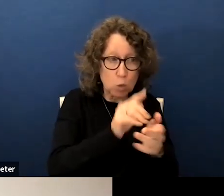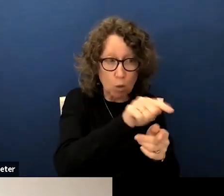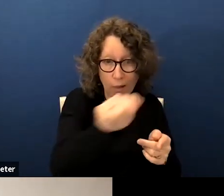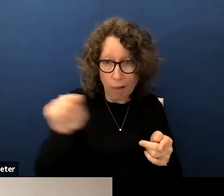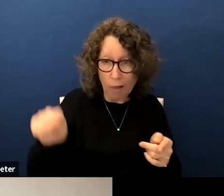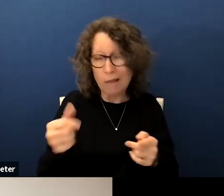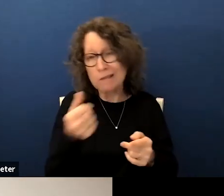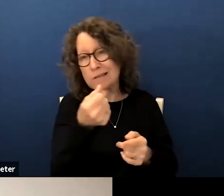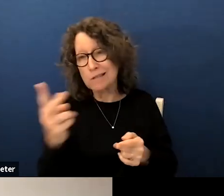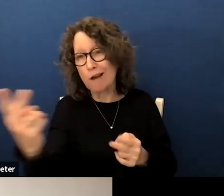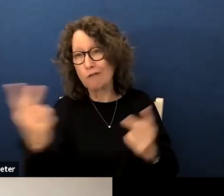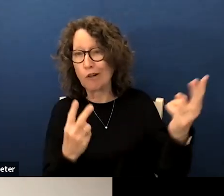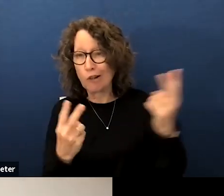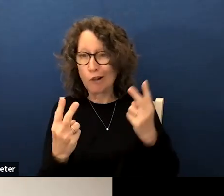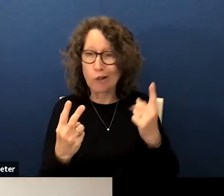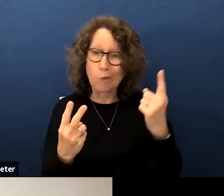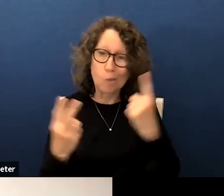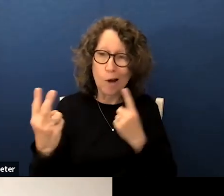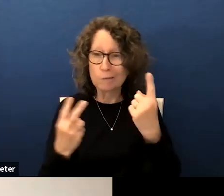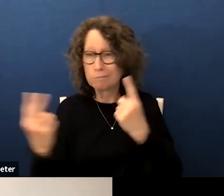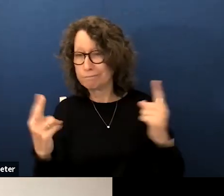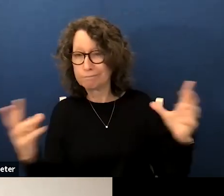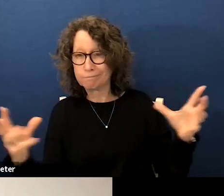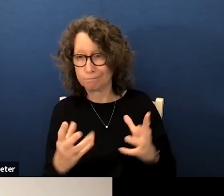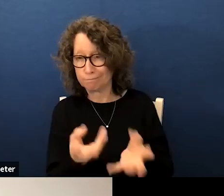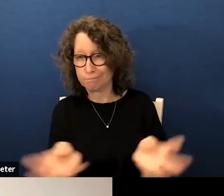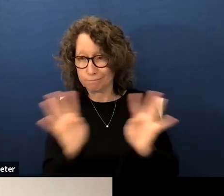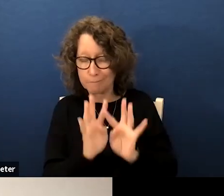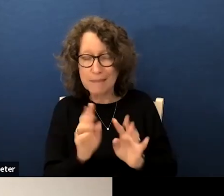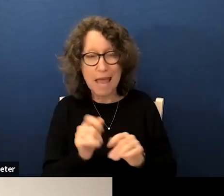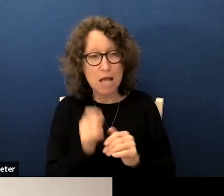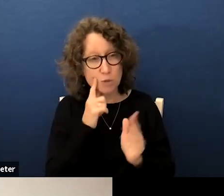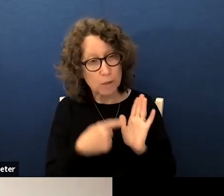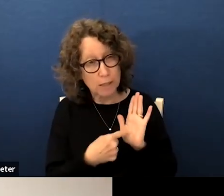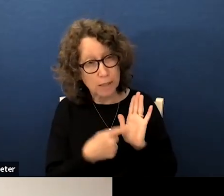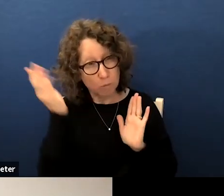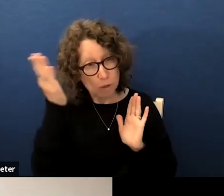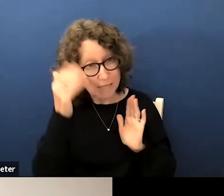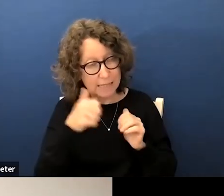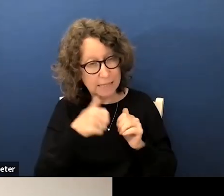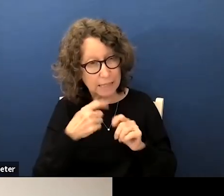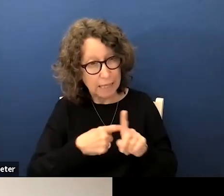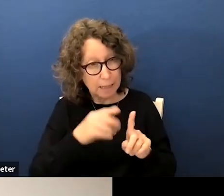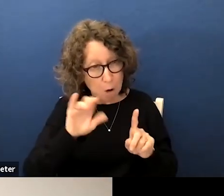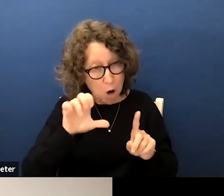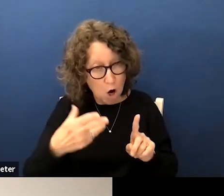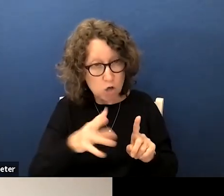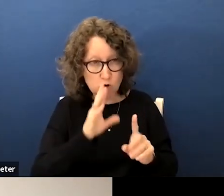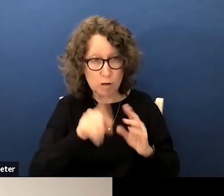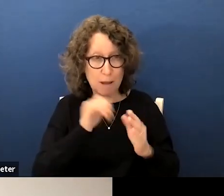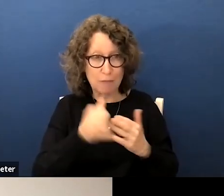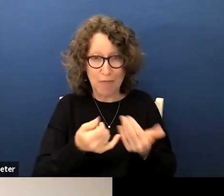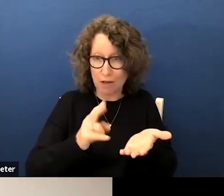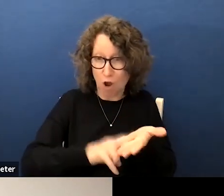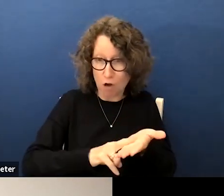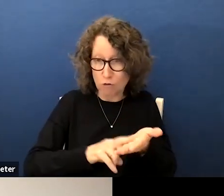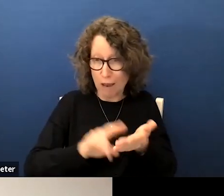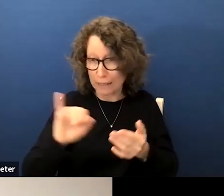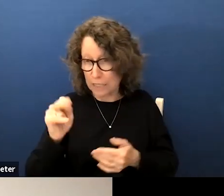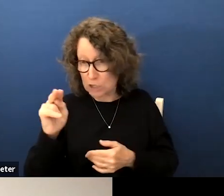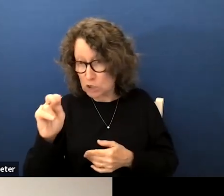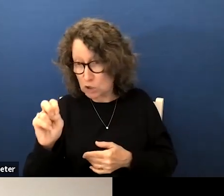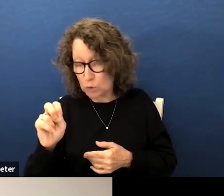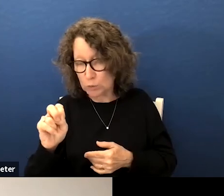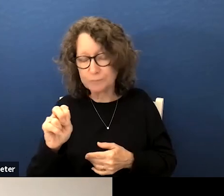were multiple representatives from some school sites um as we presented in in march and talked about that contract in june the